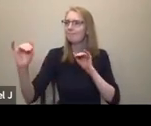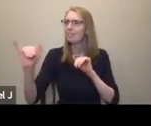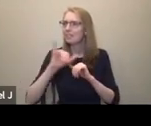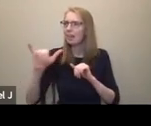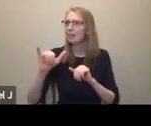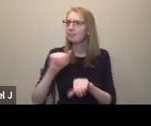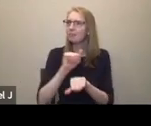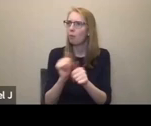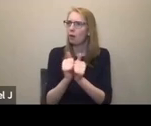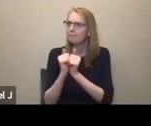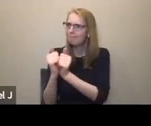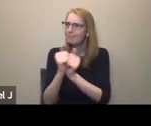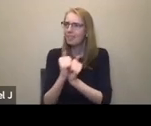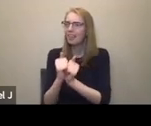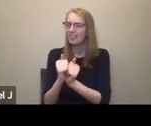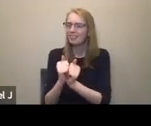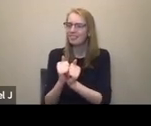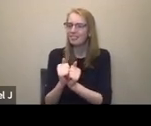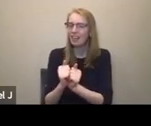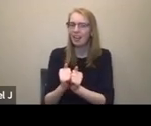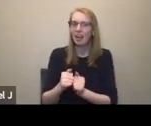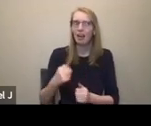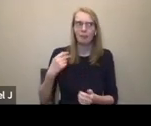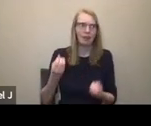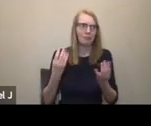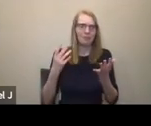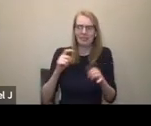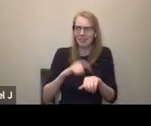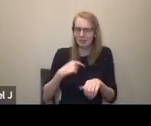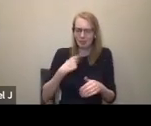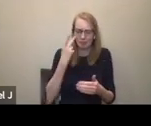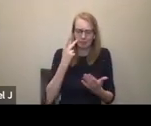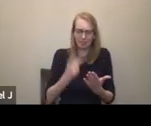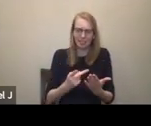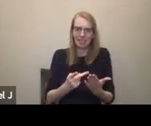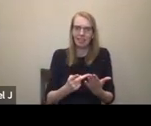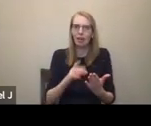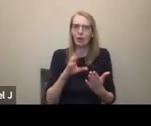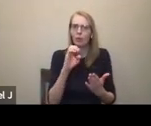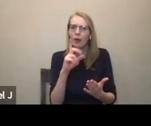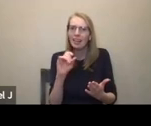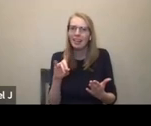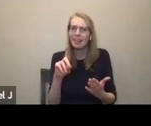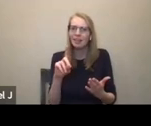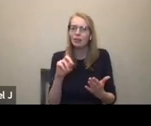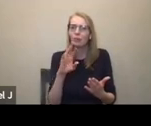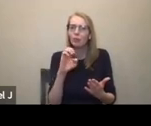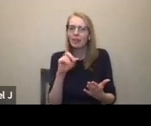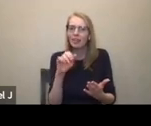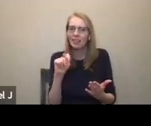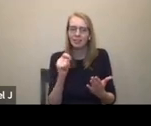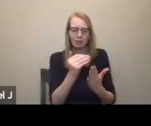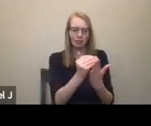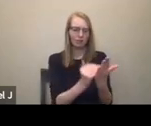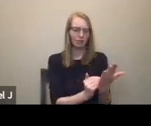disabilities have been credited as artists with disabilities. So how would any of us feel if I credited my cast as actors with blue eyes?